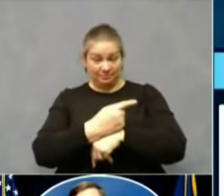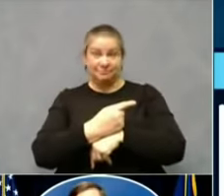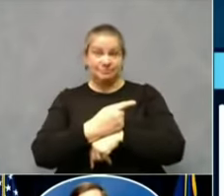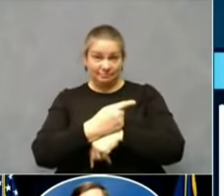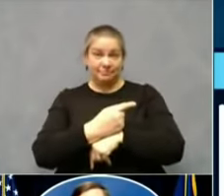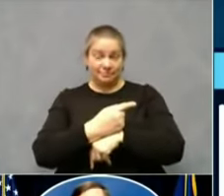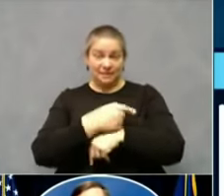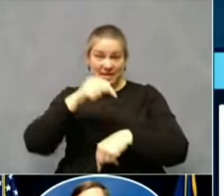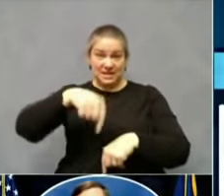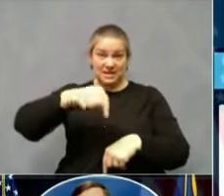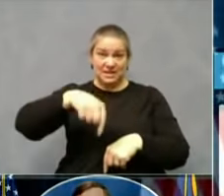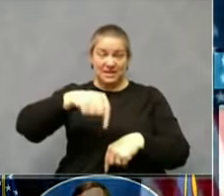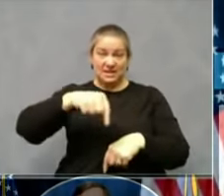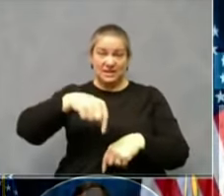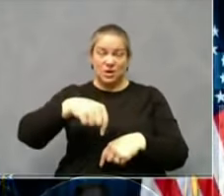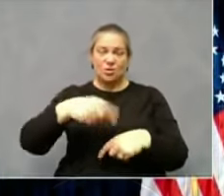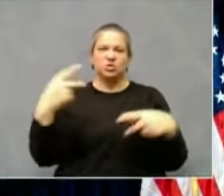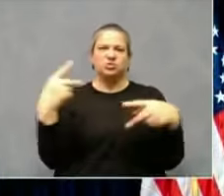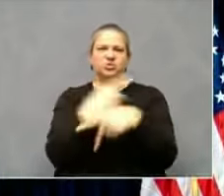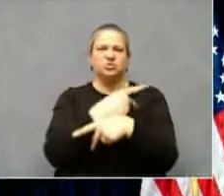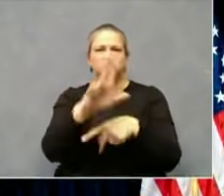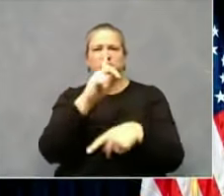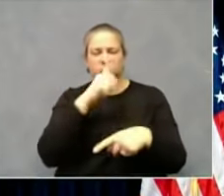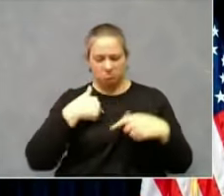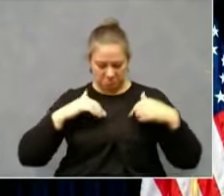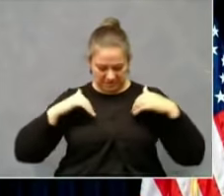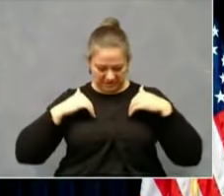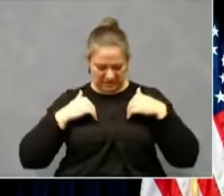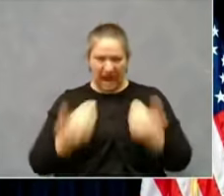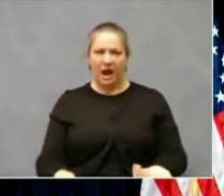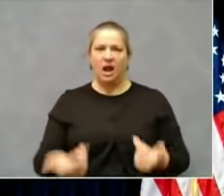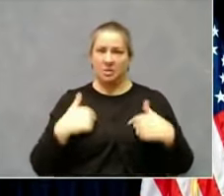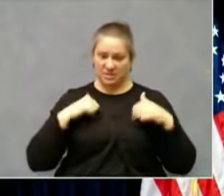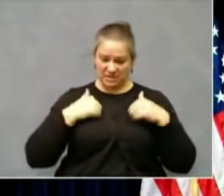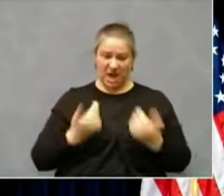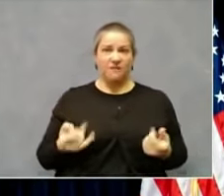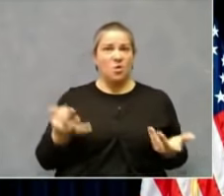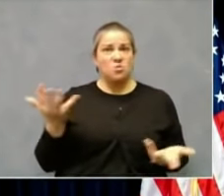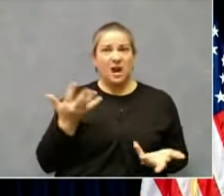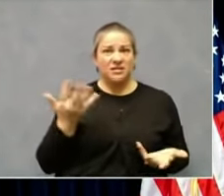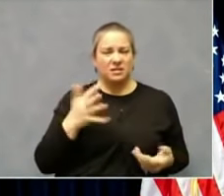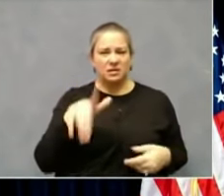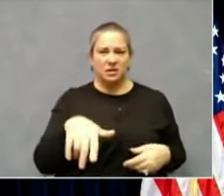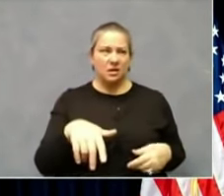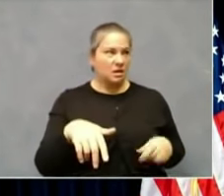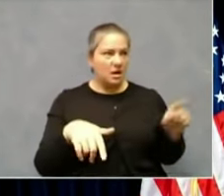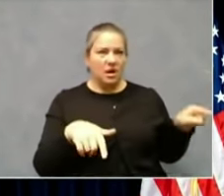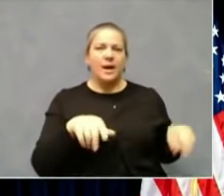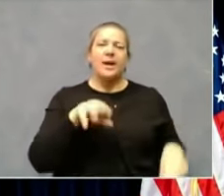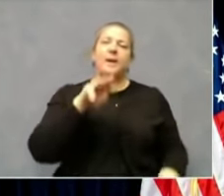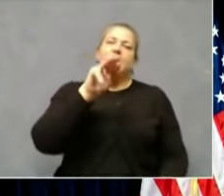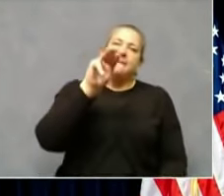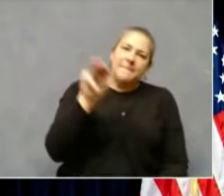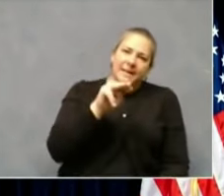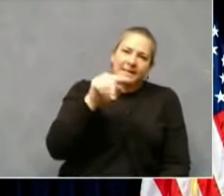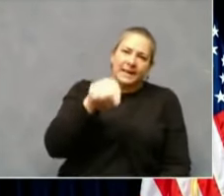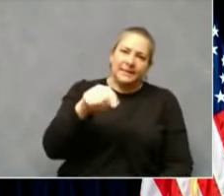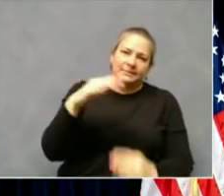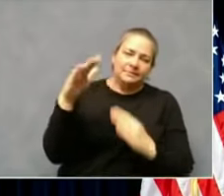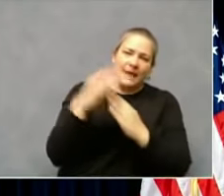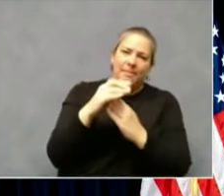of having to report that. I'm tired of watching our people suffer, knowing that every day we have a new record,